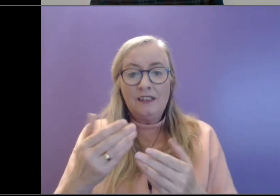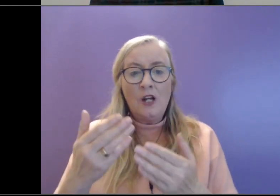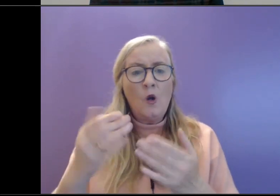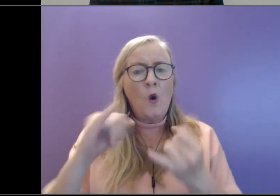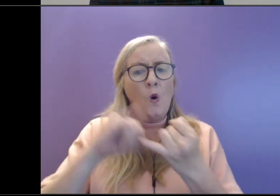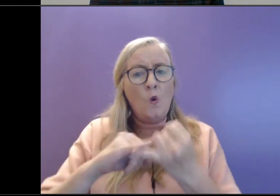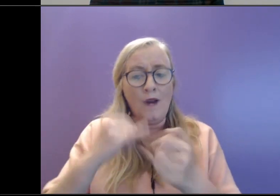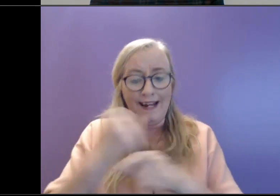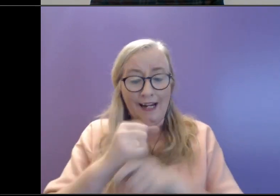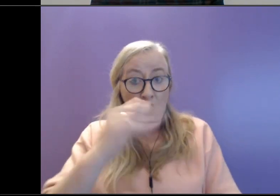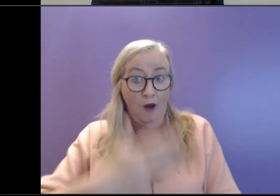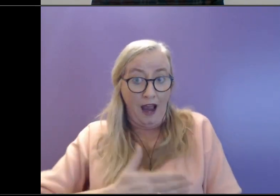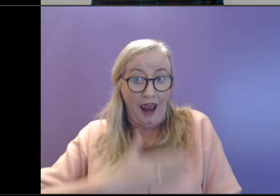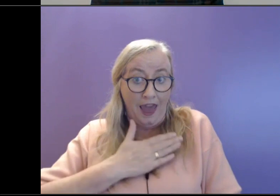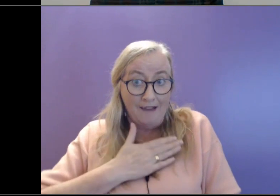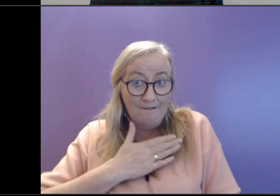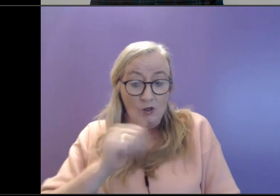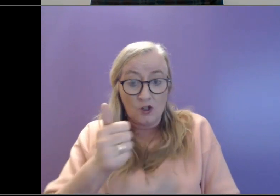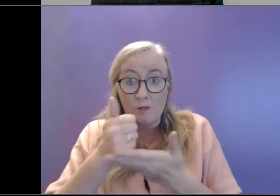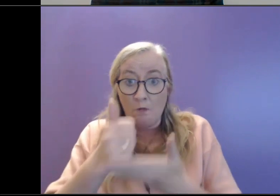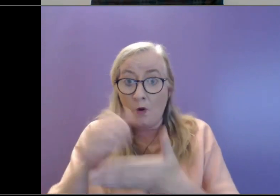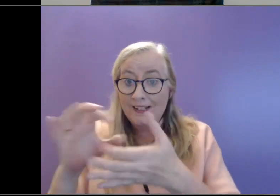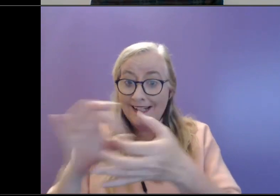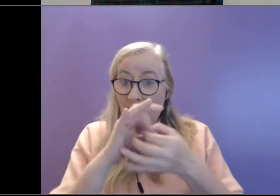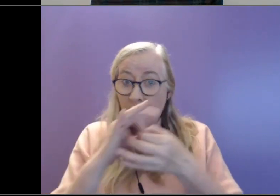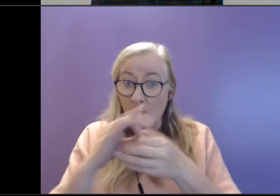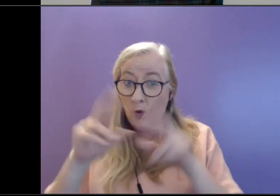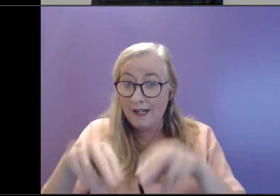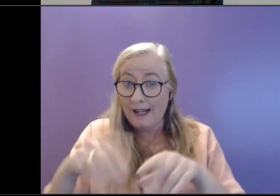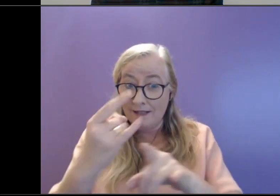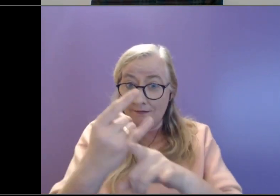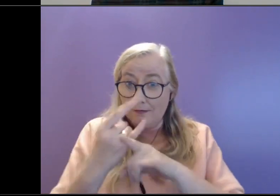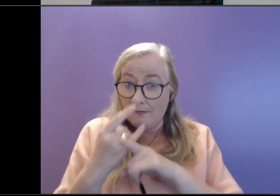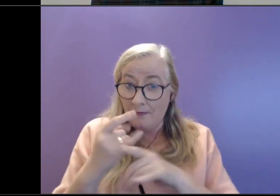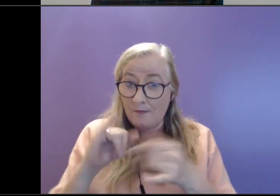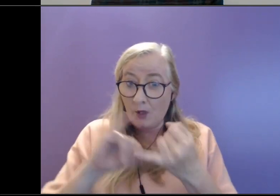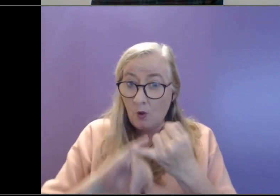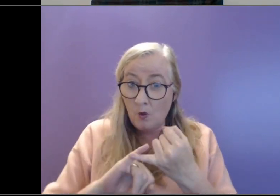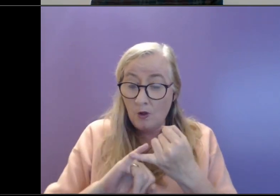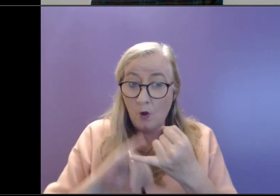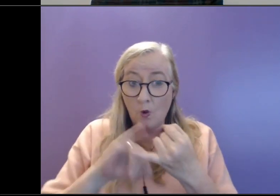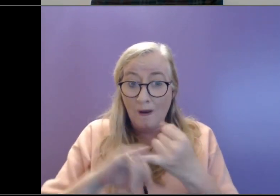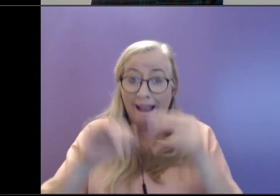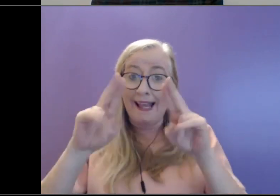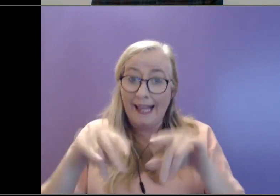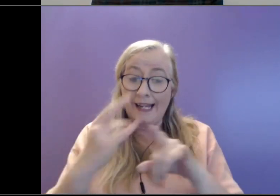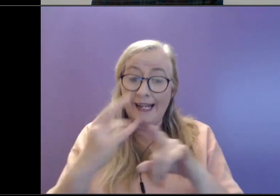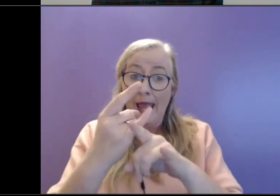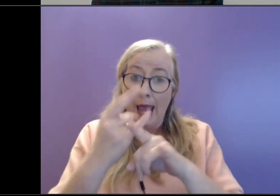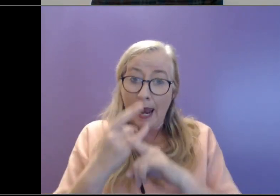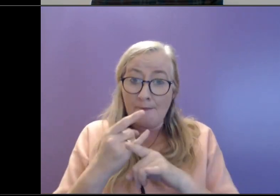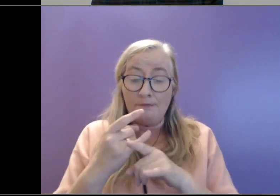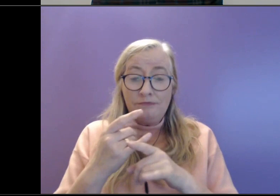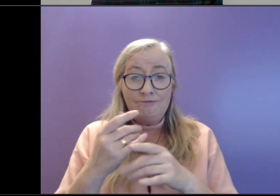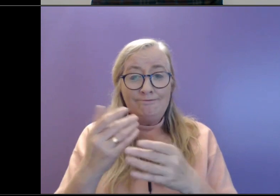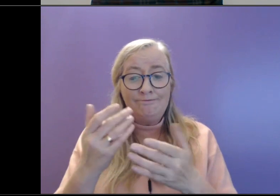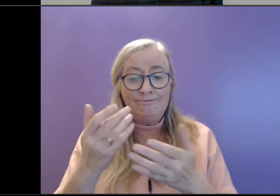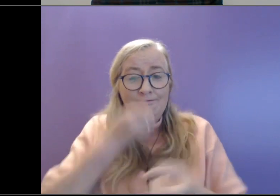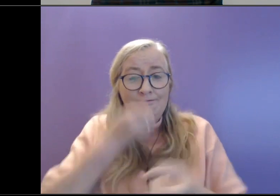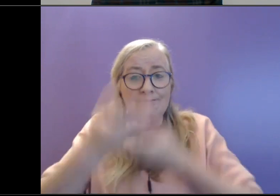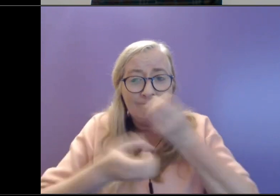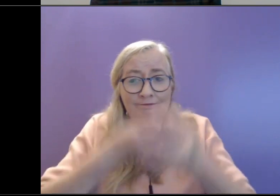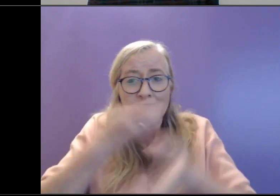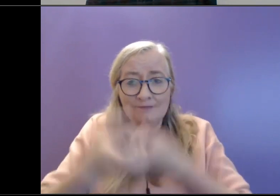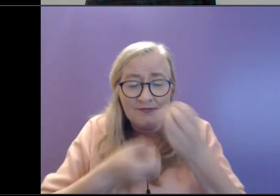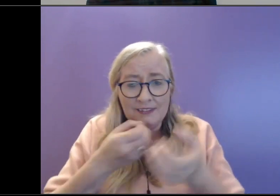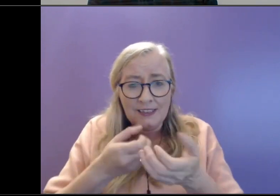network could be that listening ear for you? Who could really help kind of maybe put things in perspective and to offer you